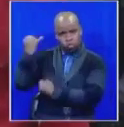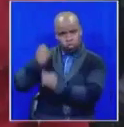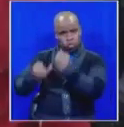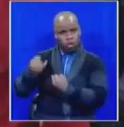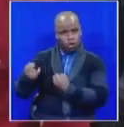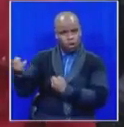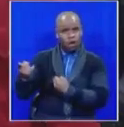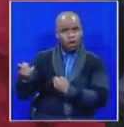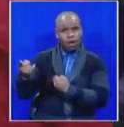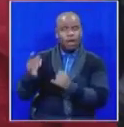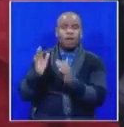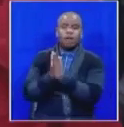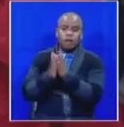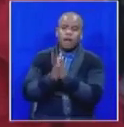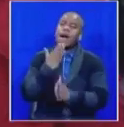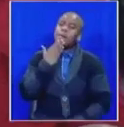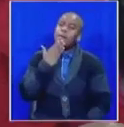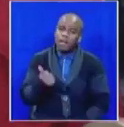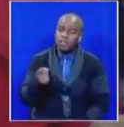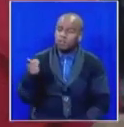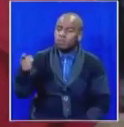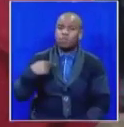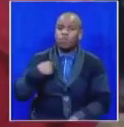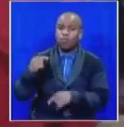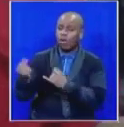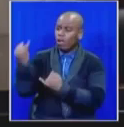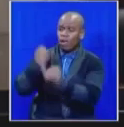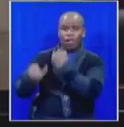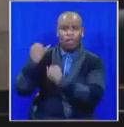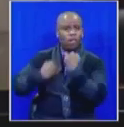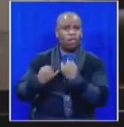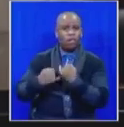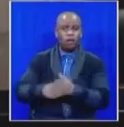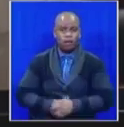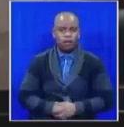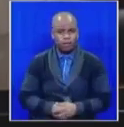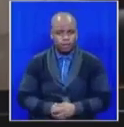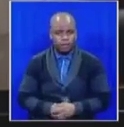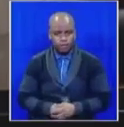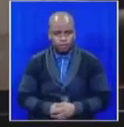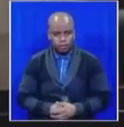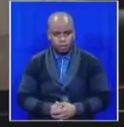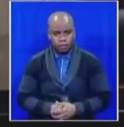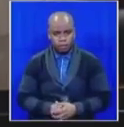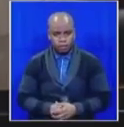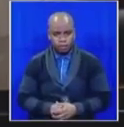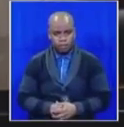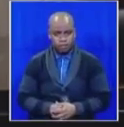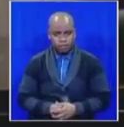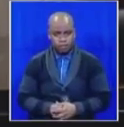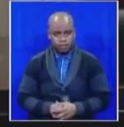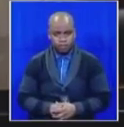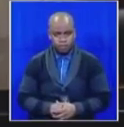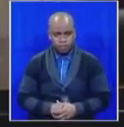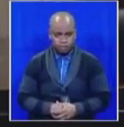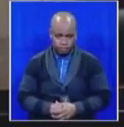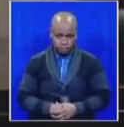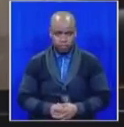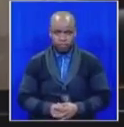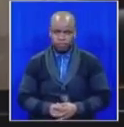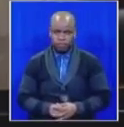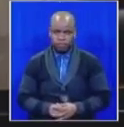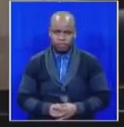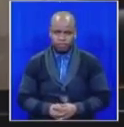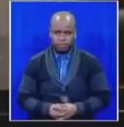please honorable honorable honorable um